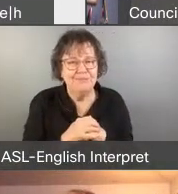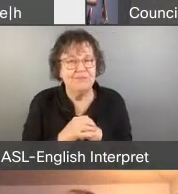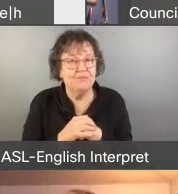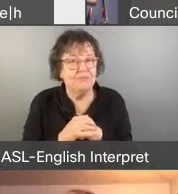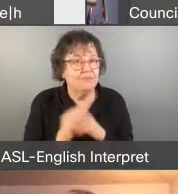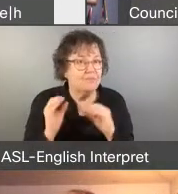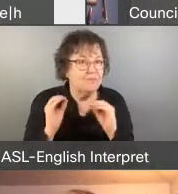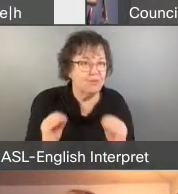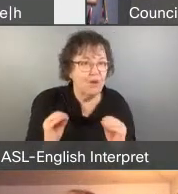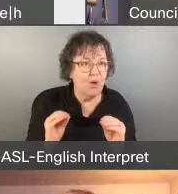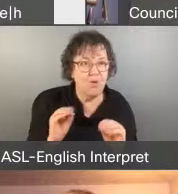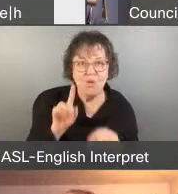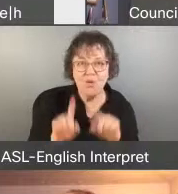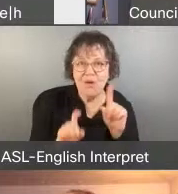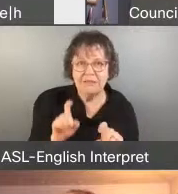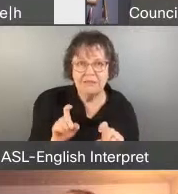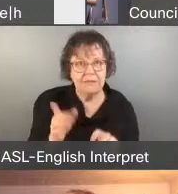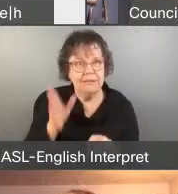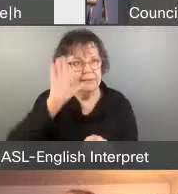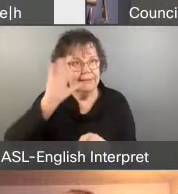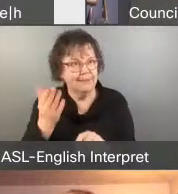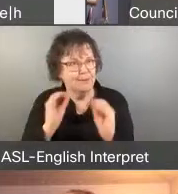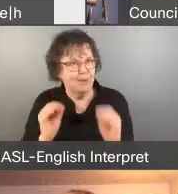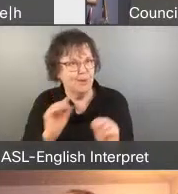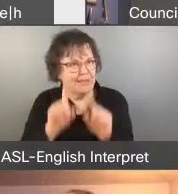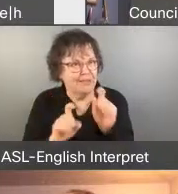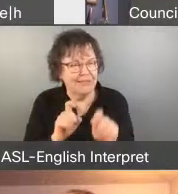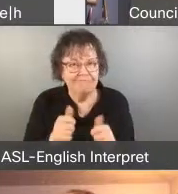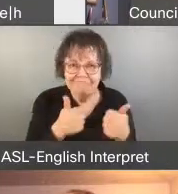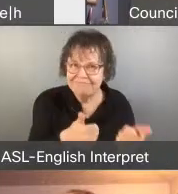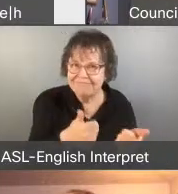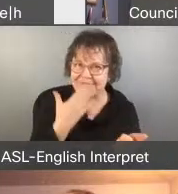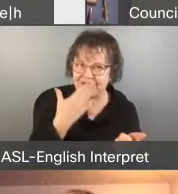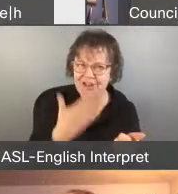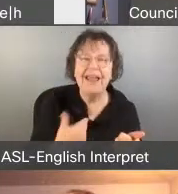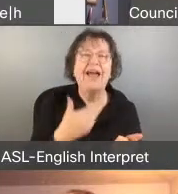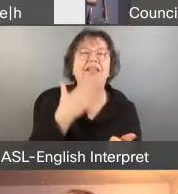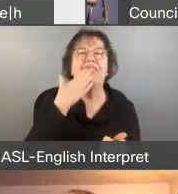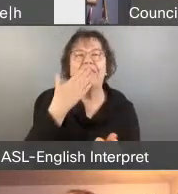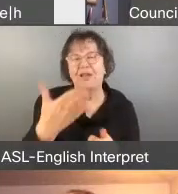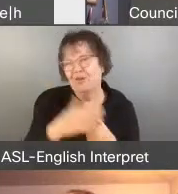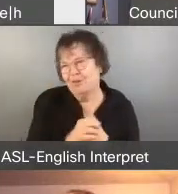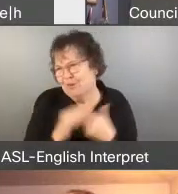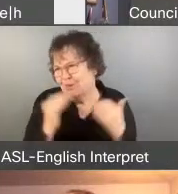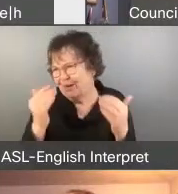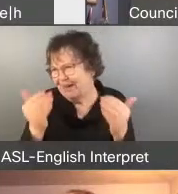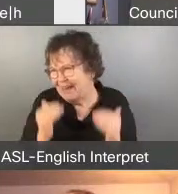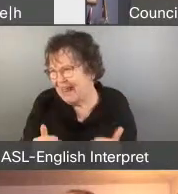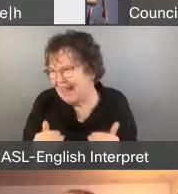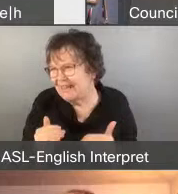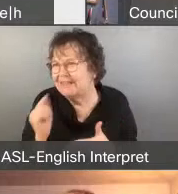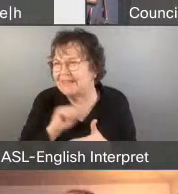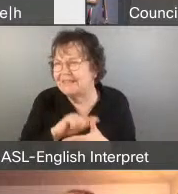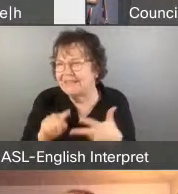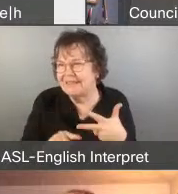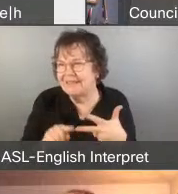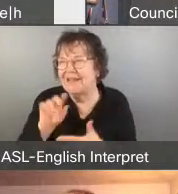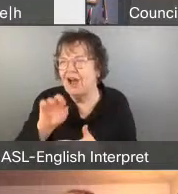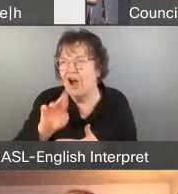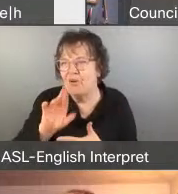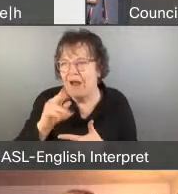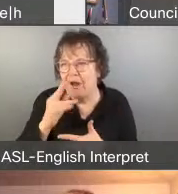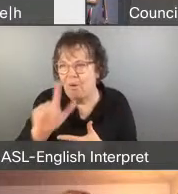See, no question. Well, there we go. That's how good it was. There's no questions. Definitely on point. Thank you. Next three speakers, Rahul Singh,